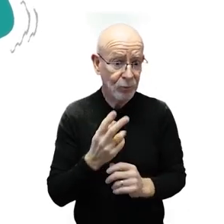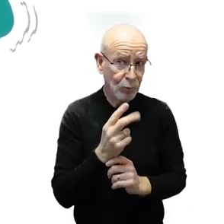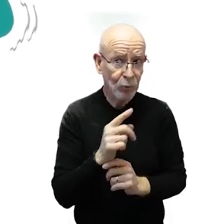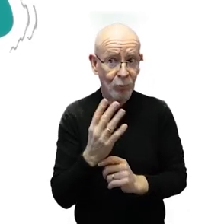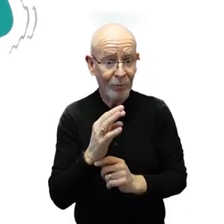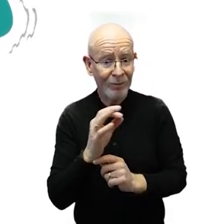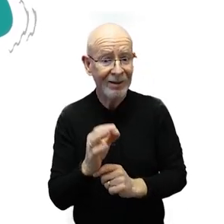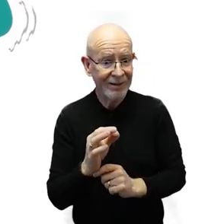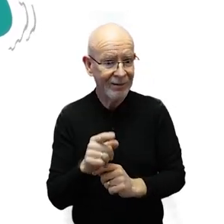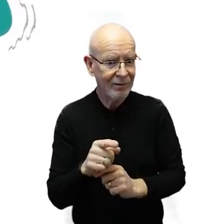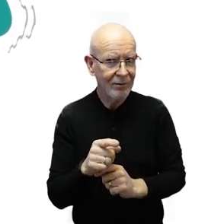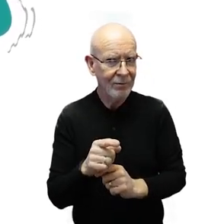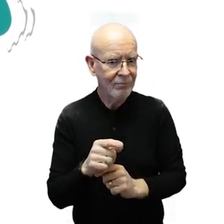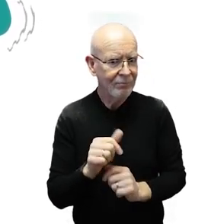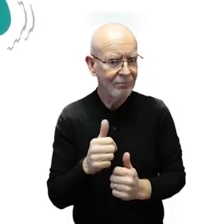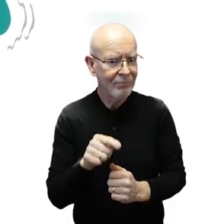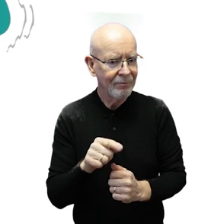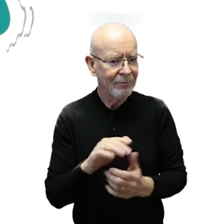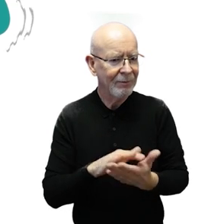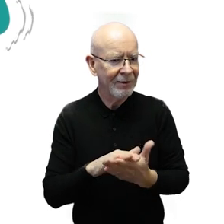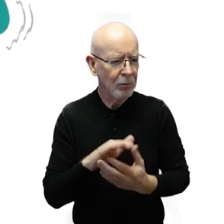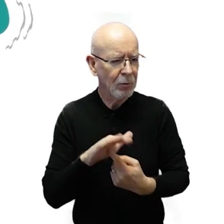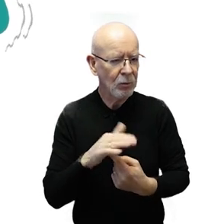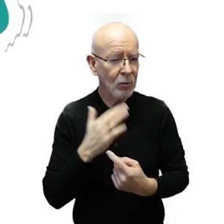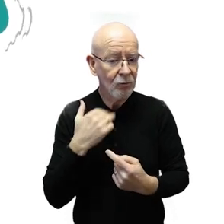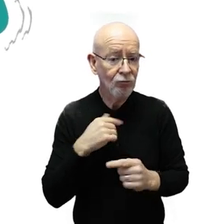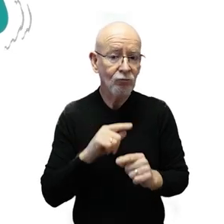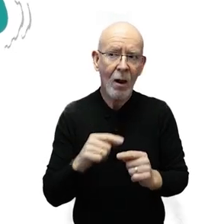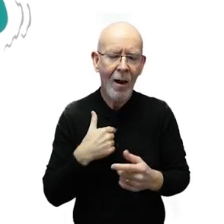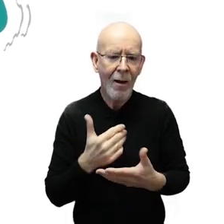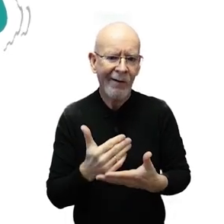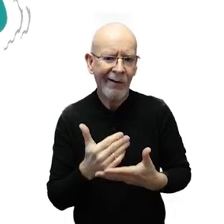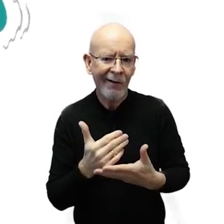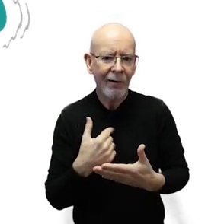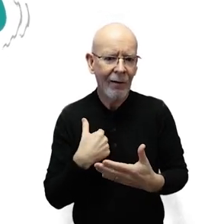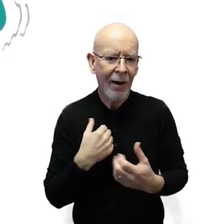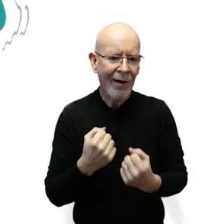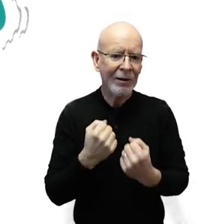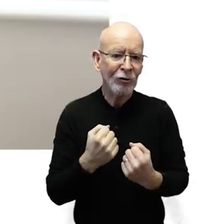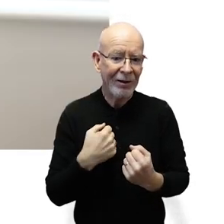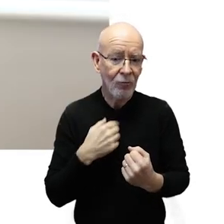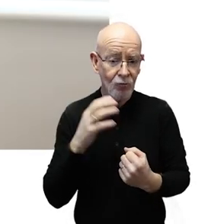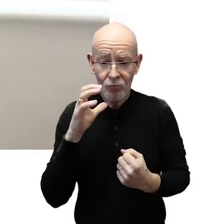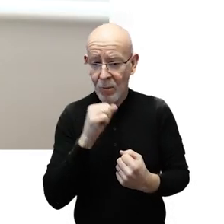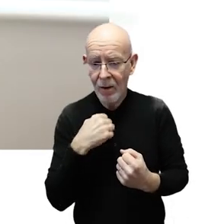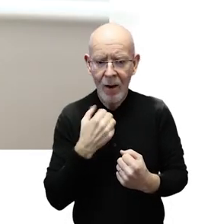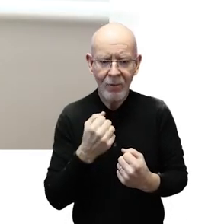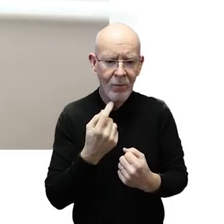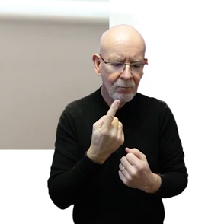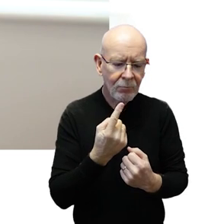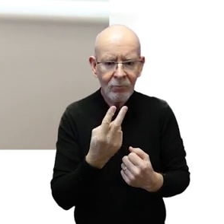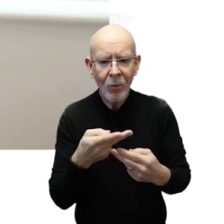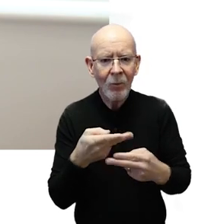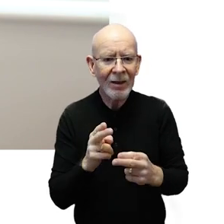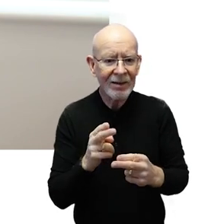2 to 4 percent of their energy breathing. So this is important when we are trying to conserve our energy. And remember that